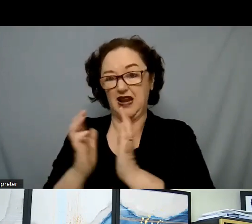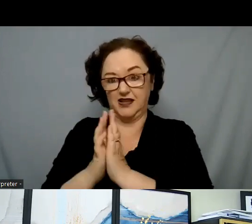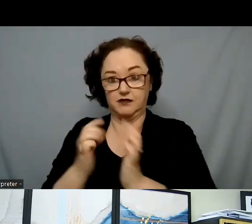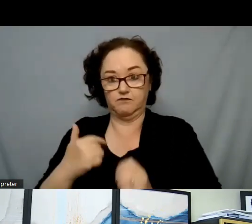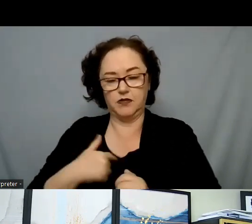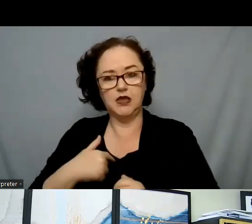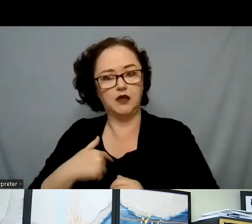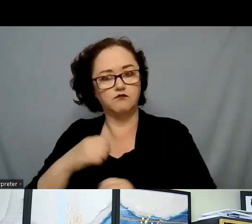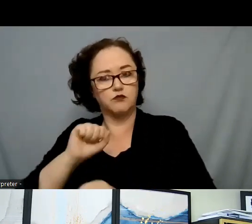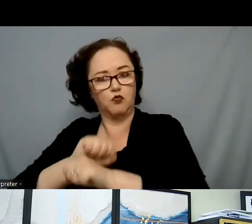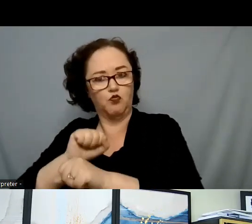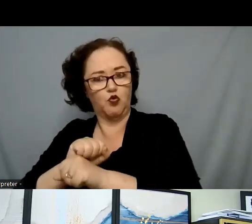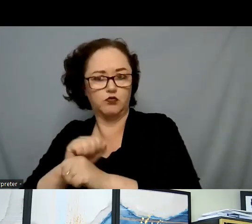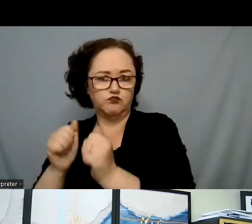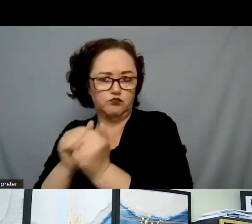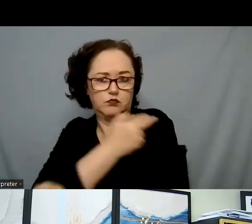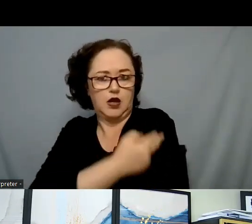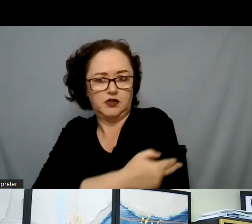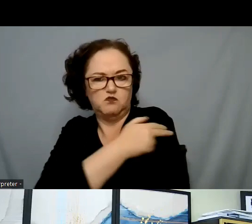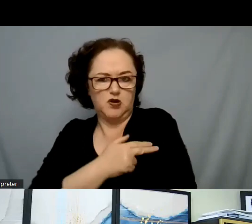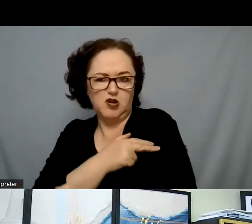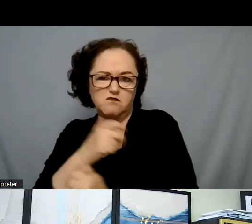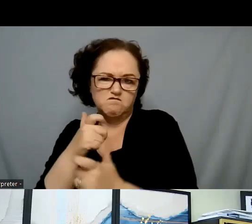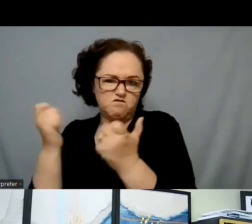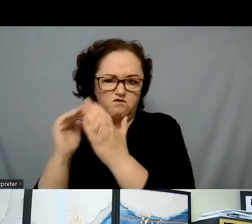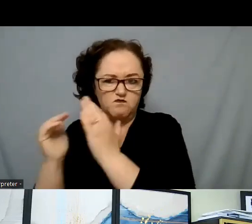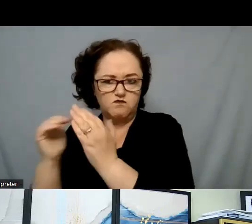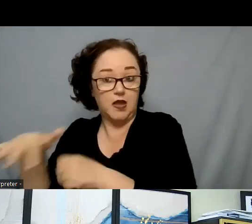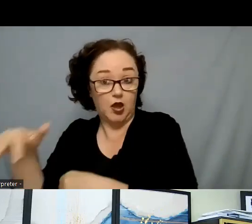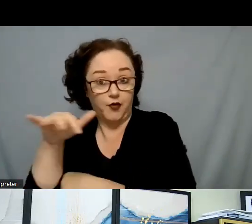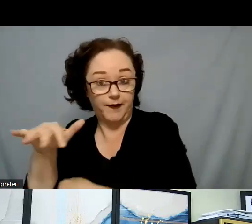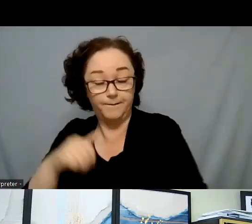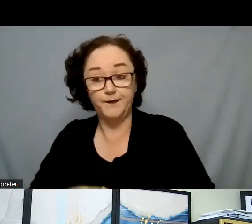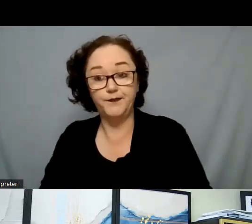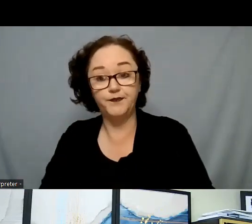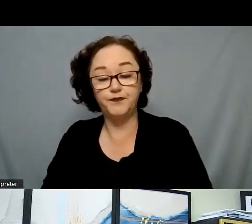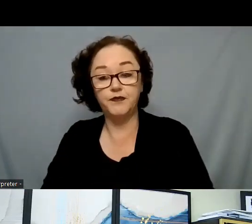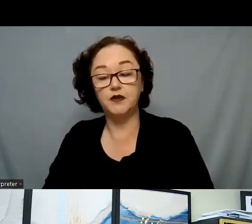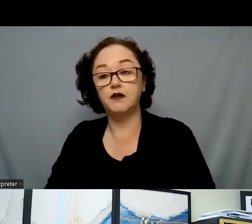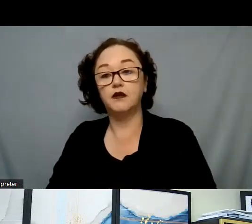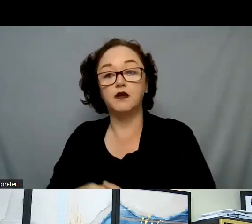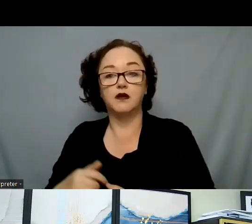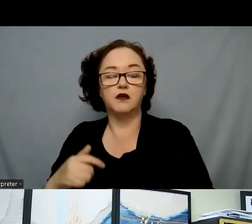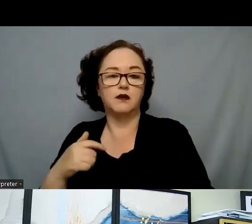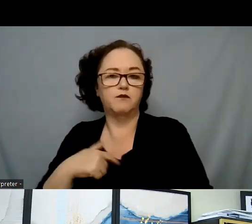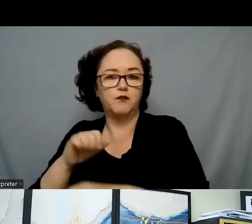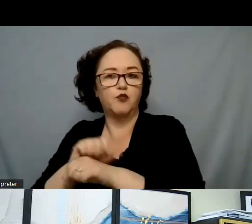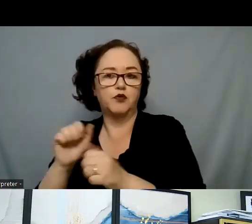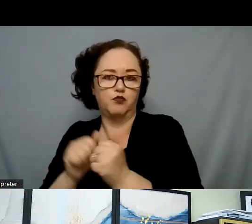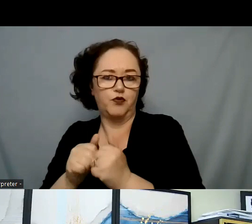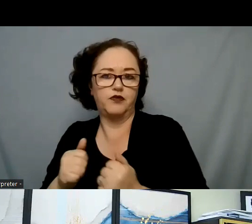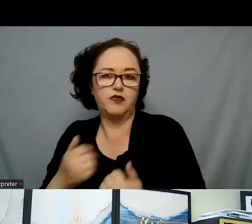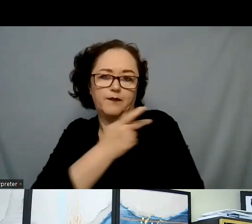metropolitan area. And this particular hospital was working with women who were diagnosed with breast cancer.